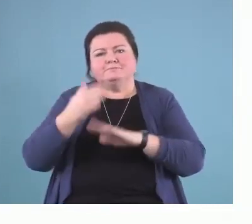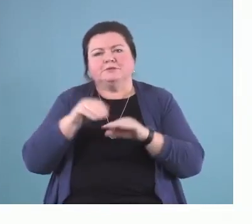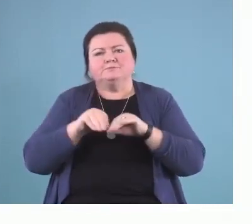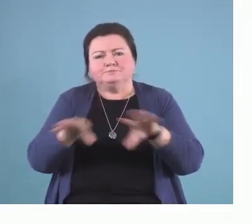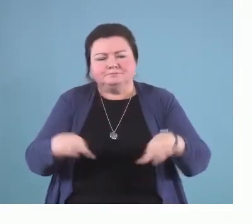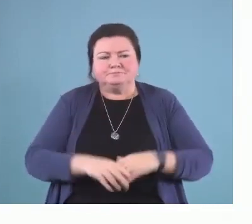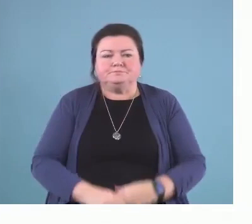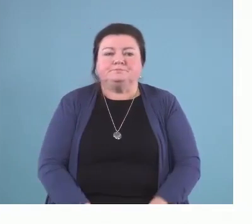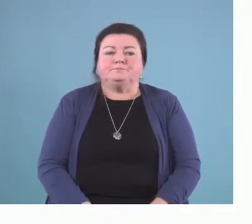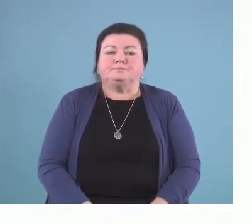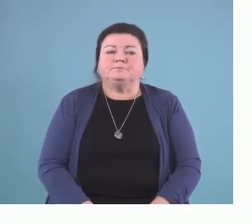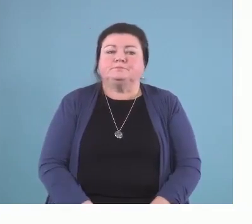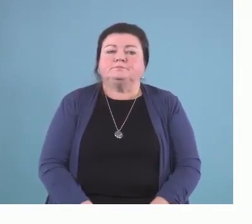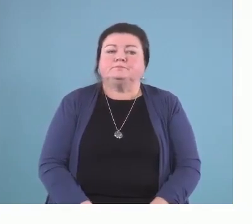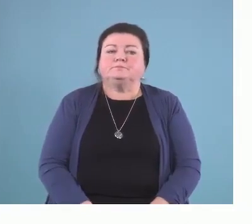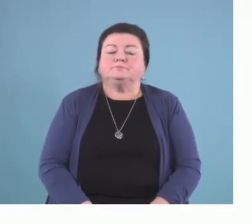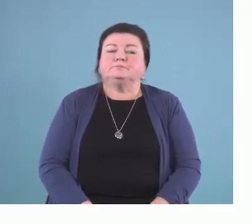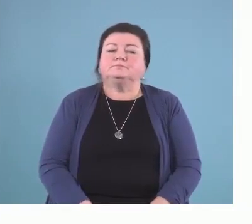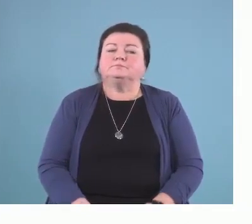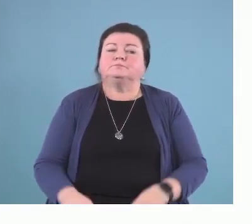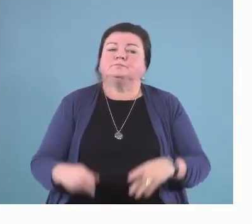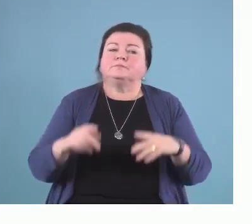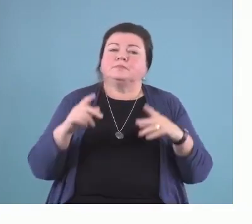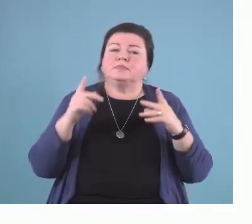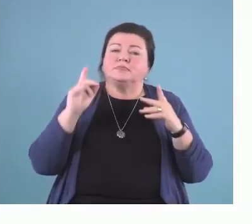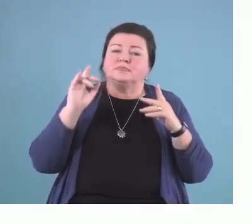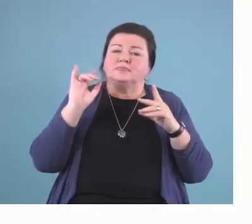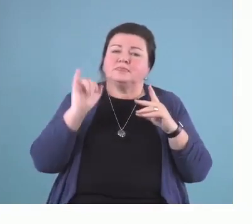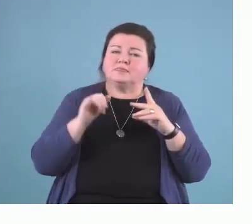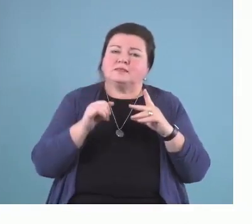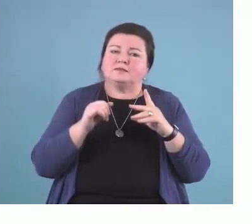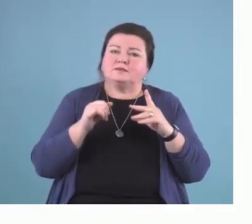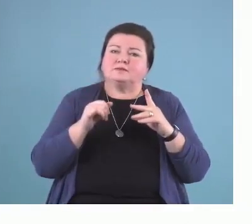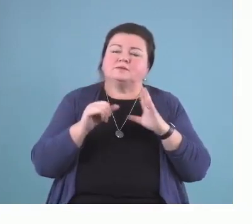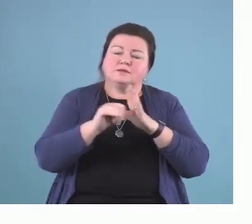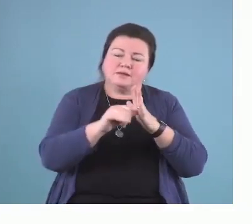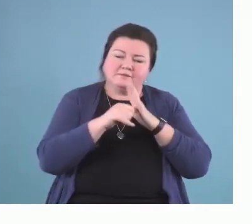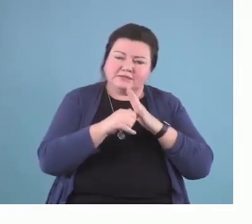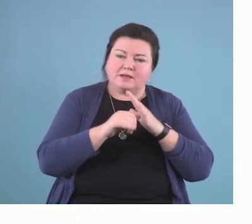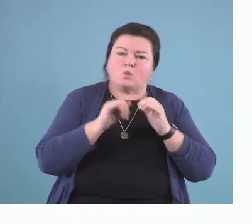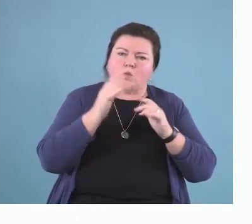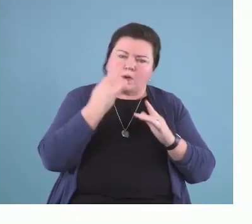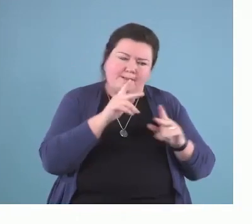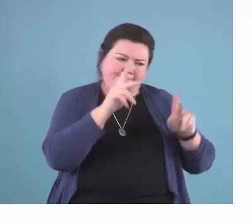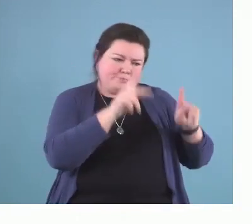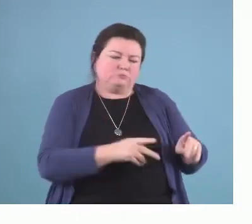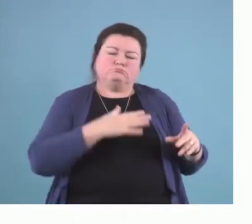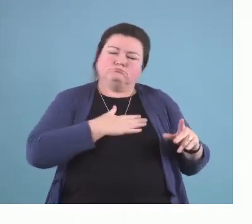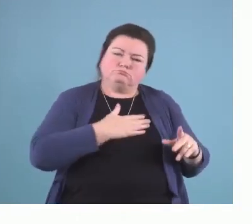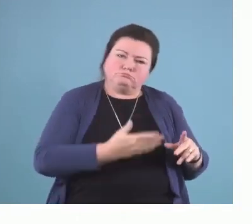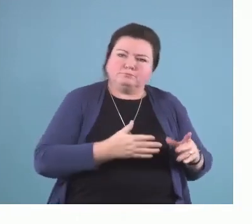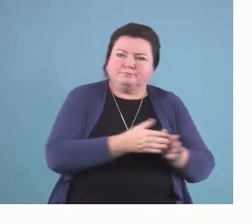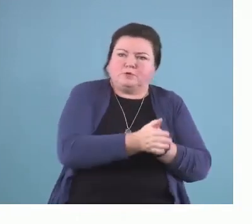It emphasizes the importance of the kind of motivation that drives people's behavior alongside